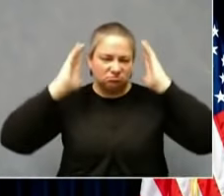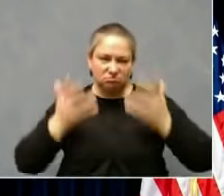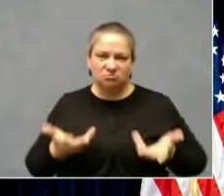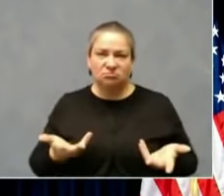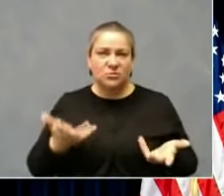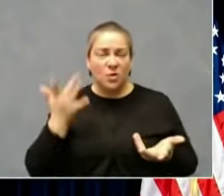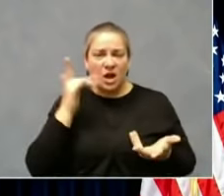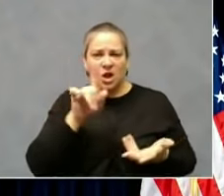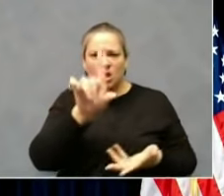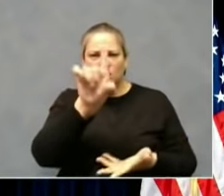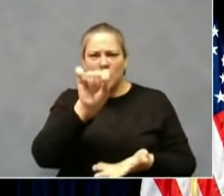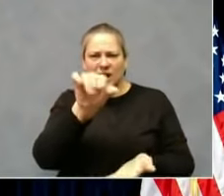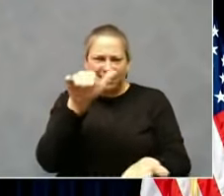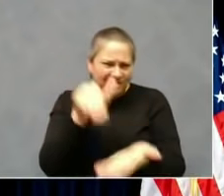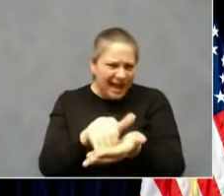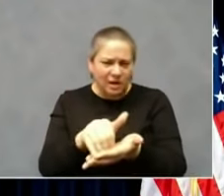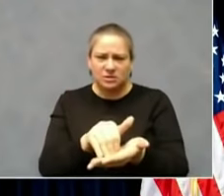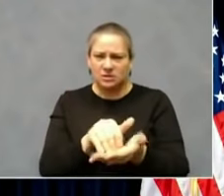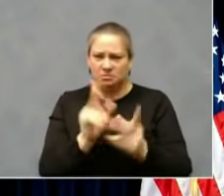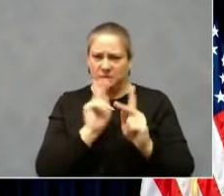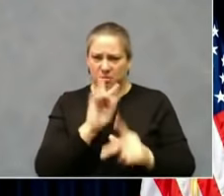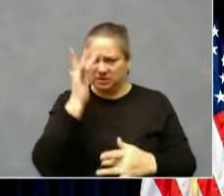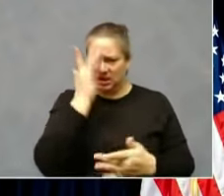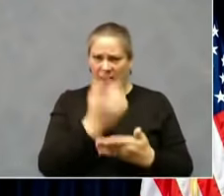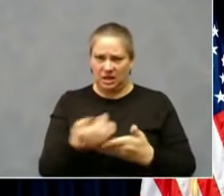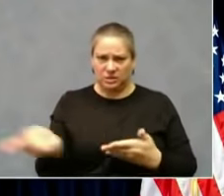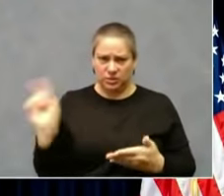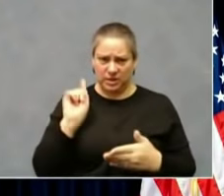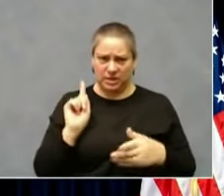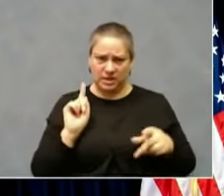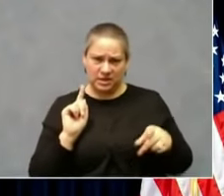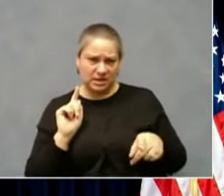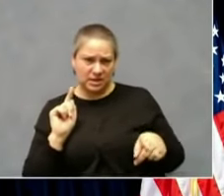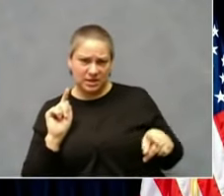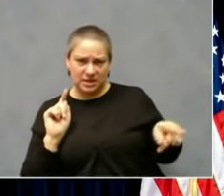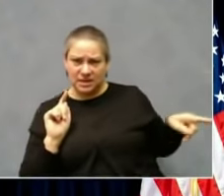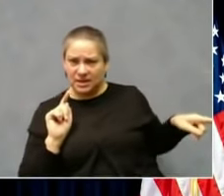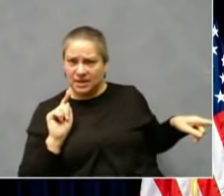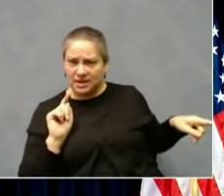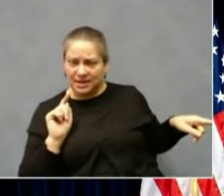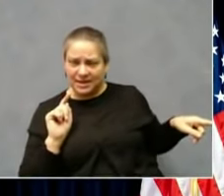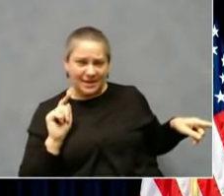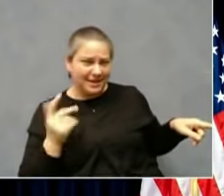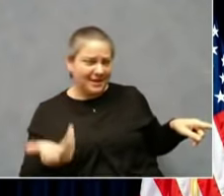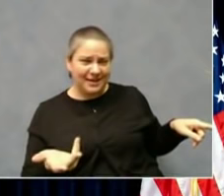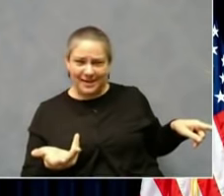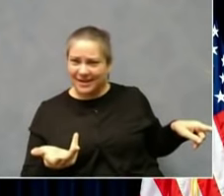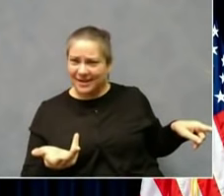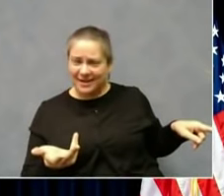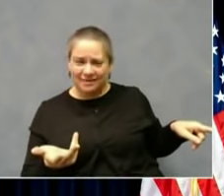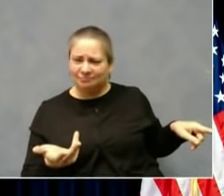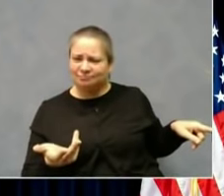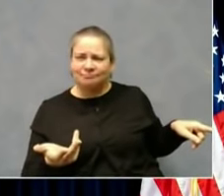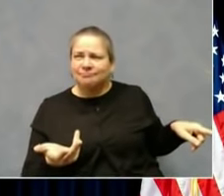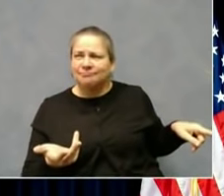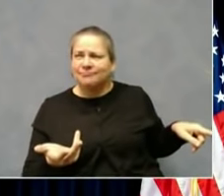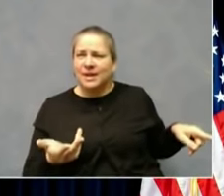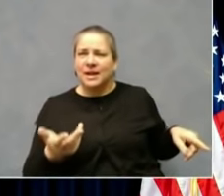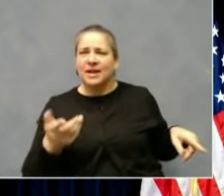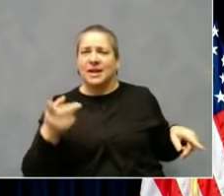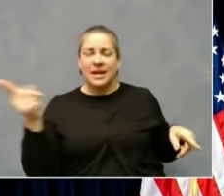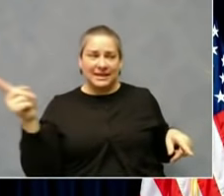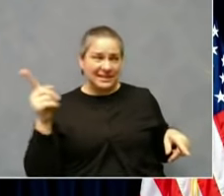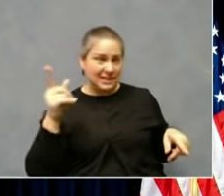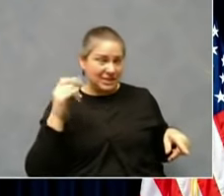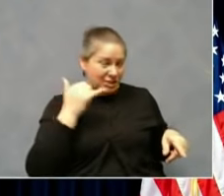cases last week and not just getting in touch with those people, but then trying to call